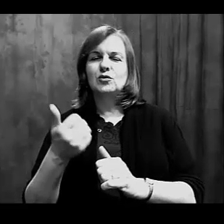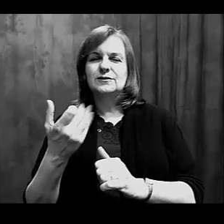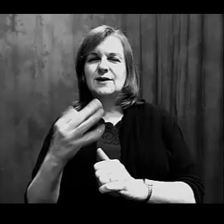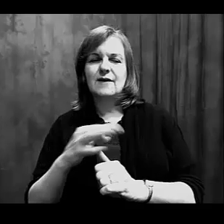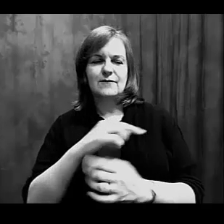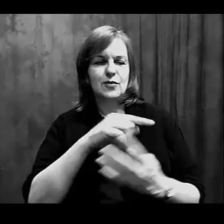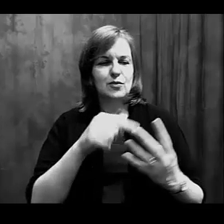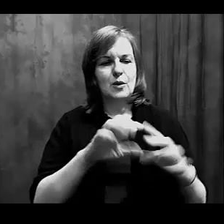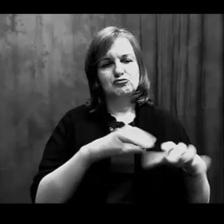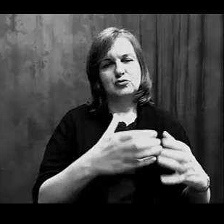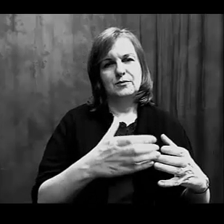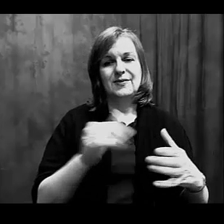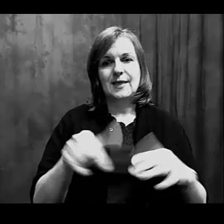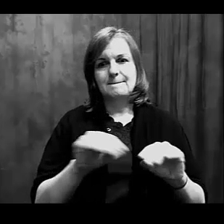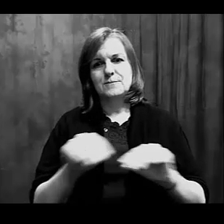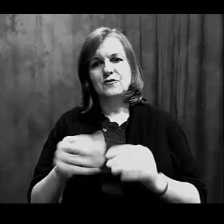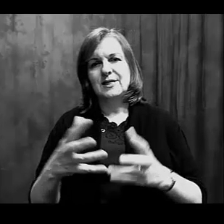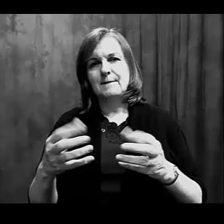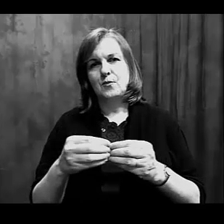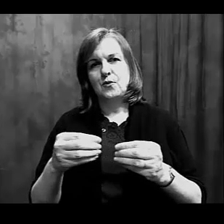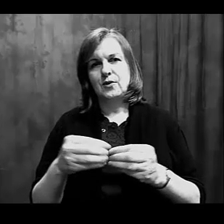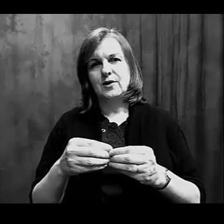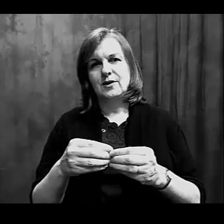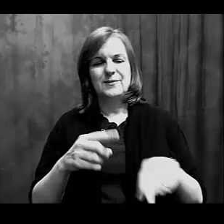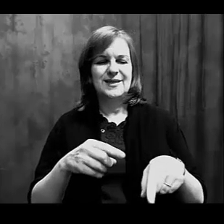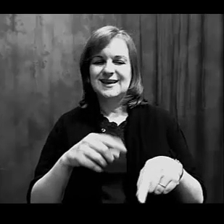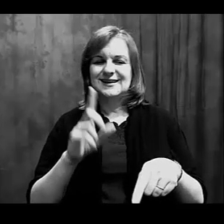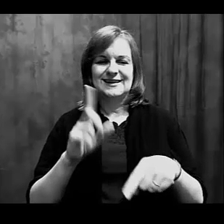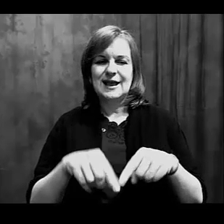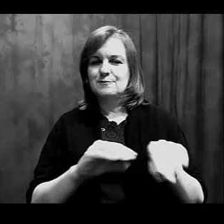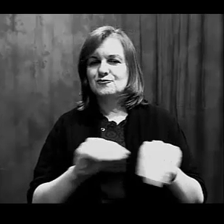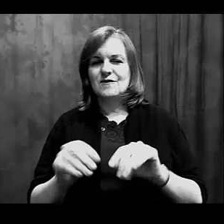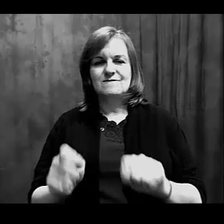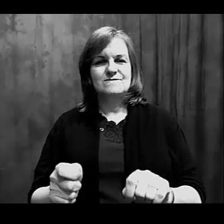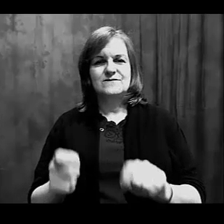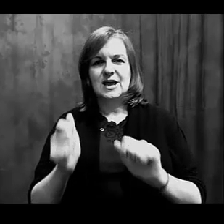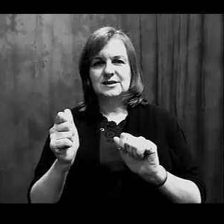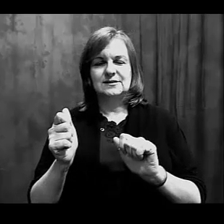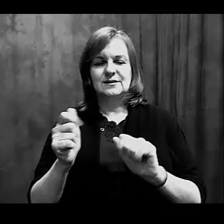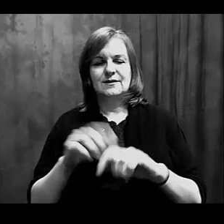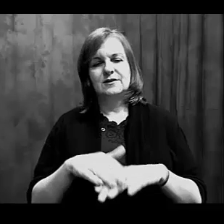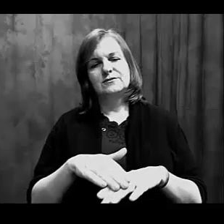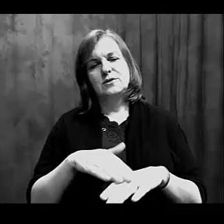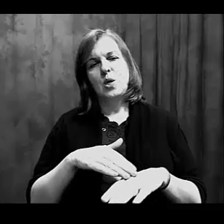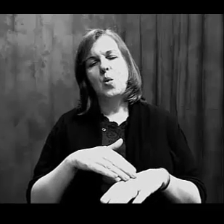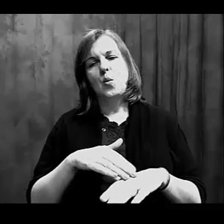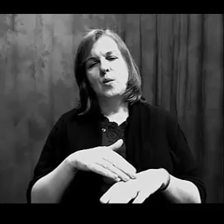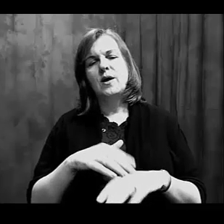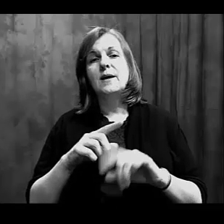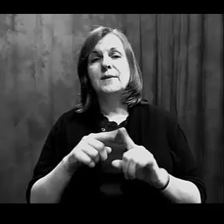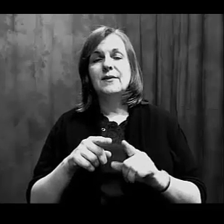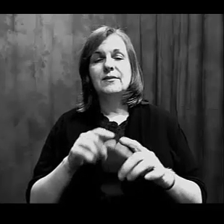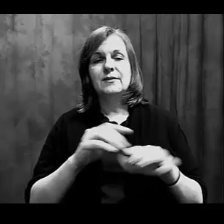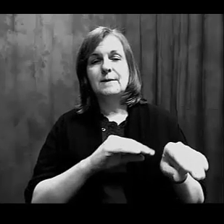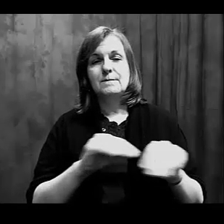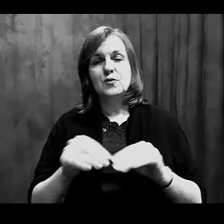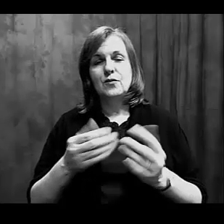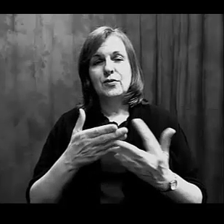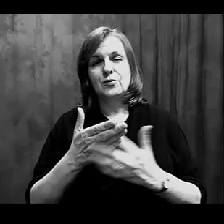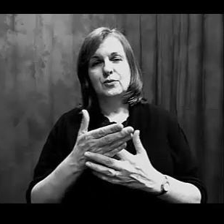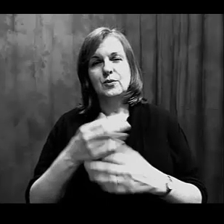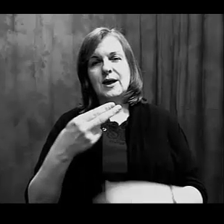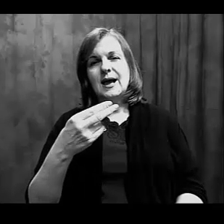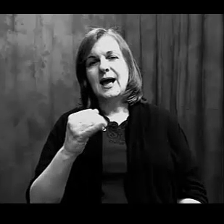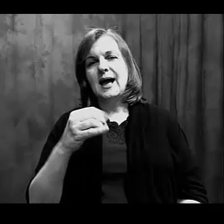of the echinoderms, meaning they move around more. But they still don't move very fast, right? They're pretty slow moving. But they